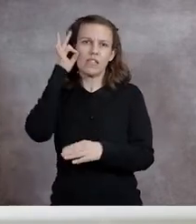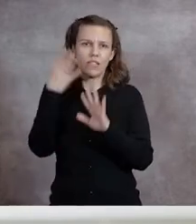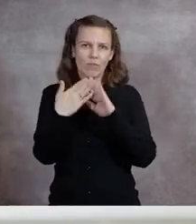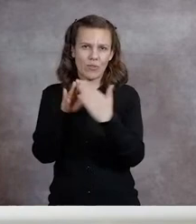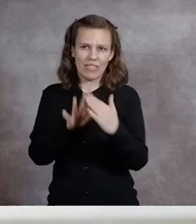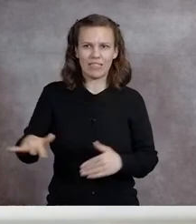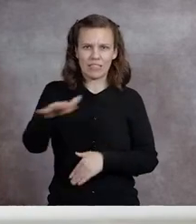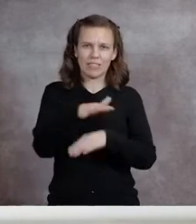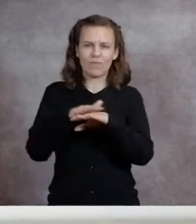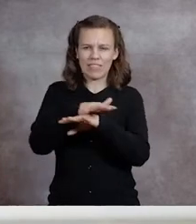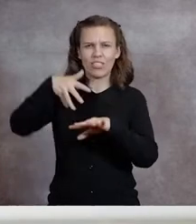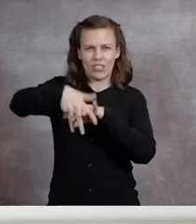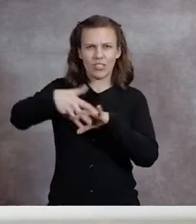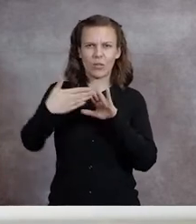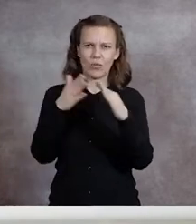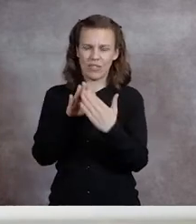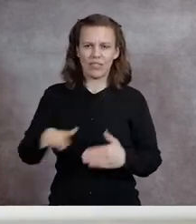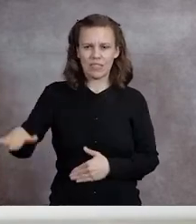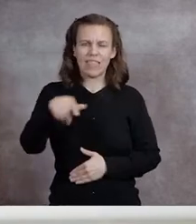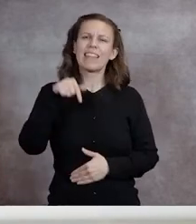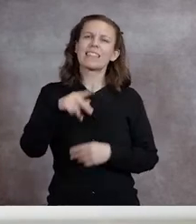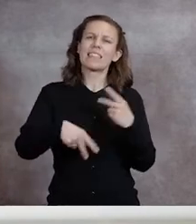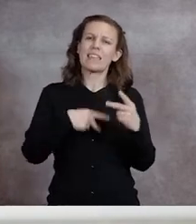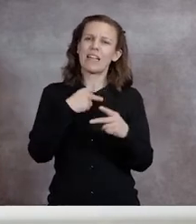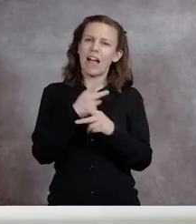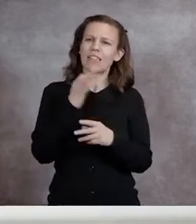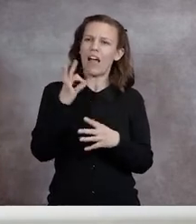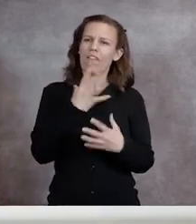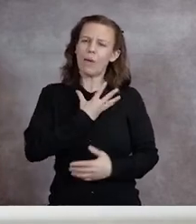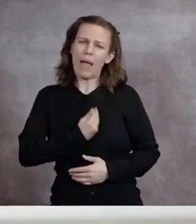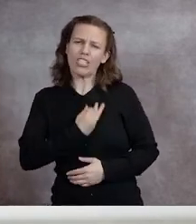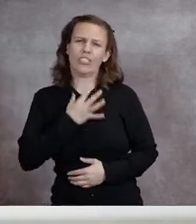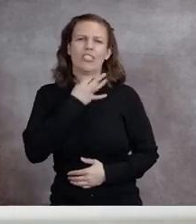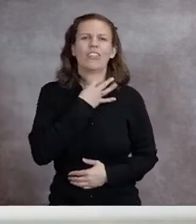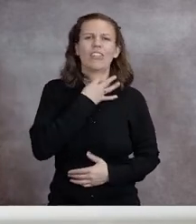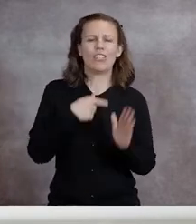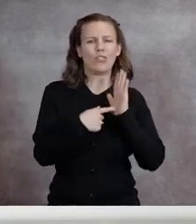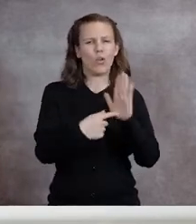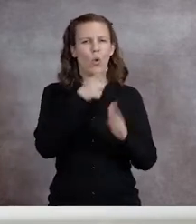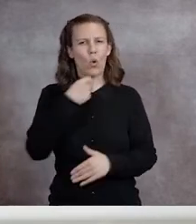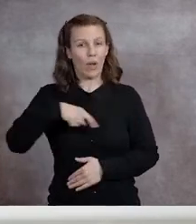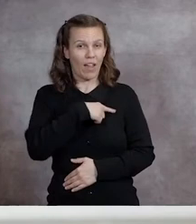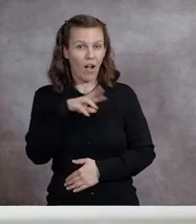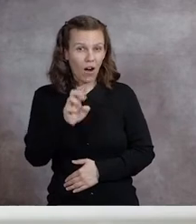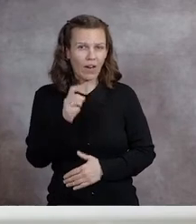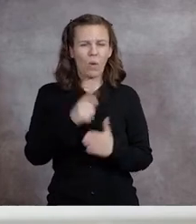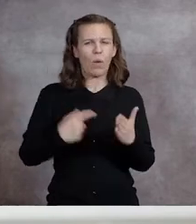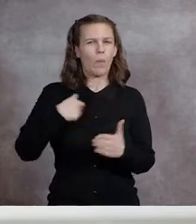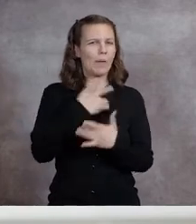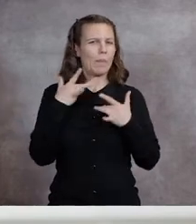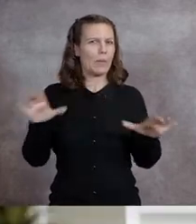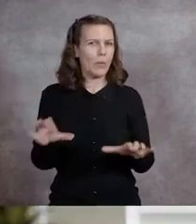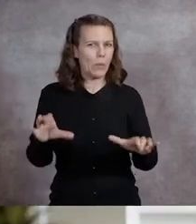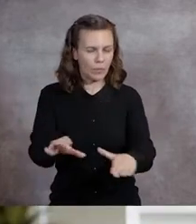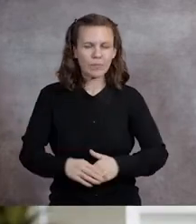This is the kind of compassionate curiosity that defines who we are and what we do.